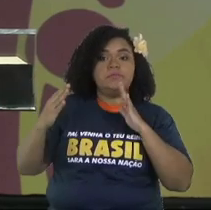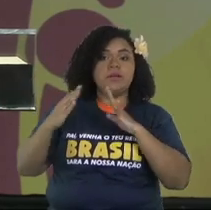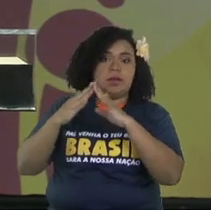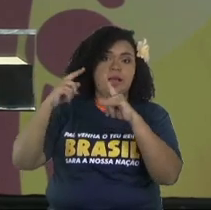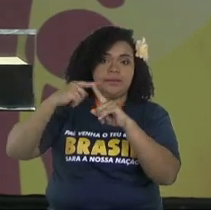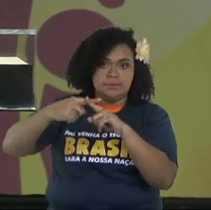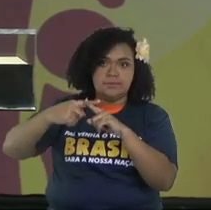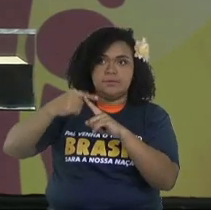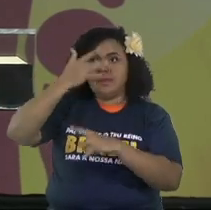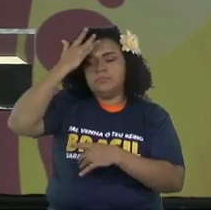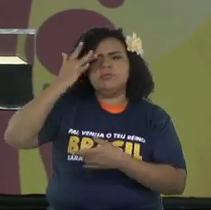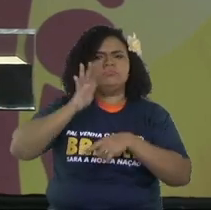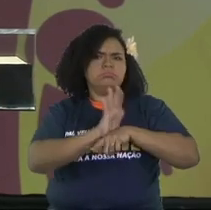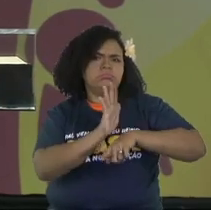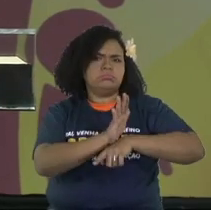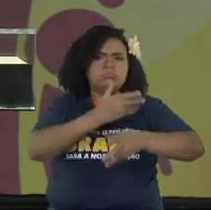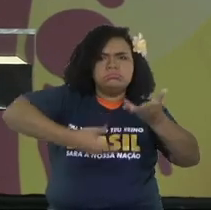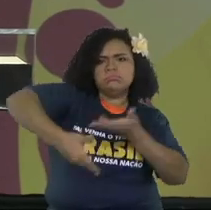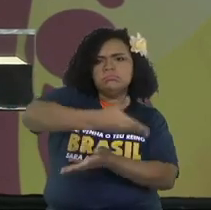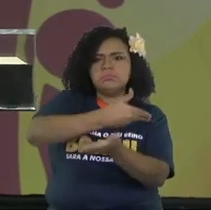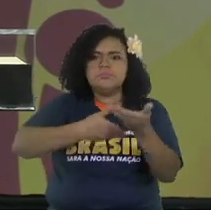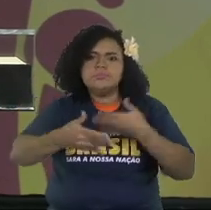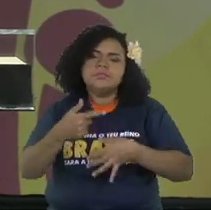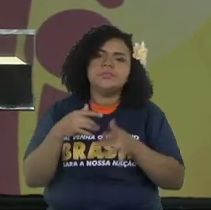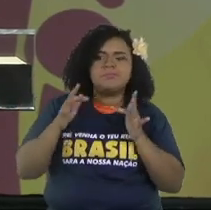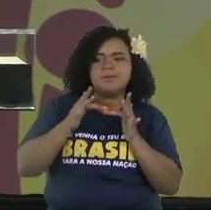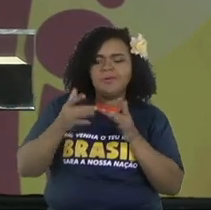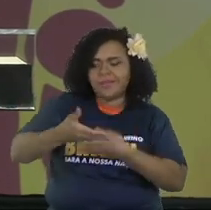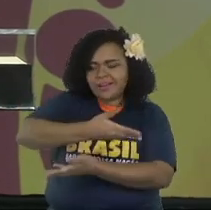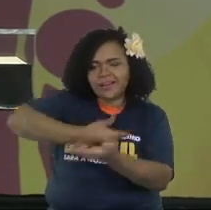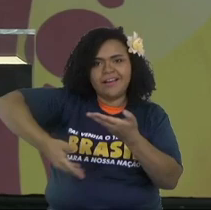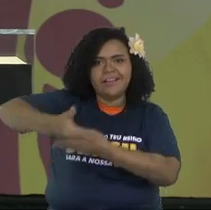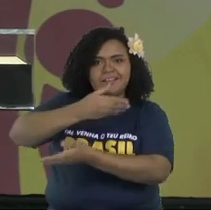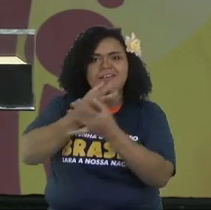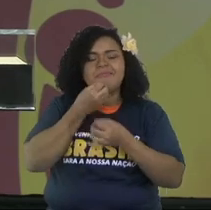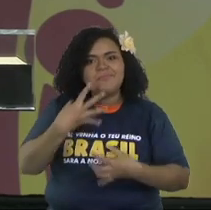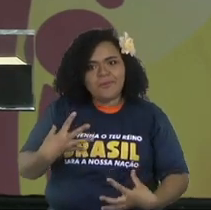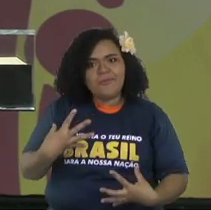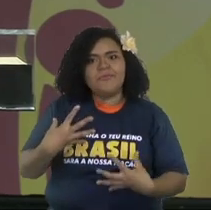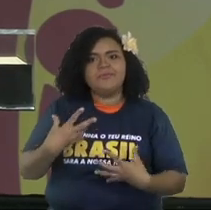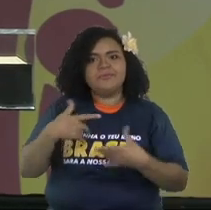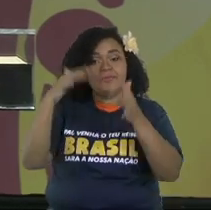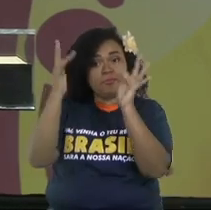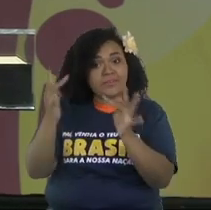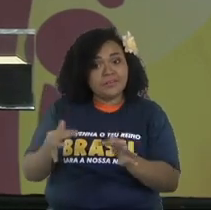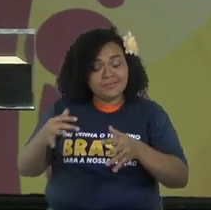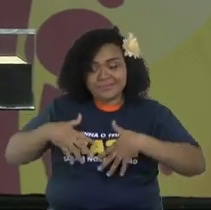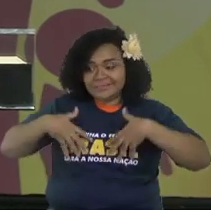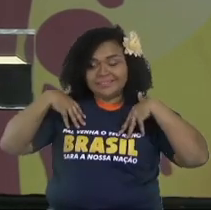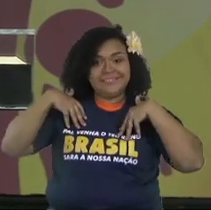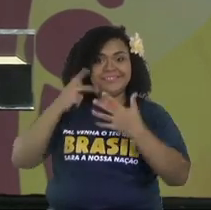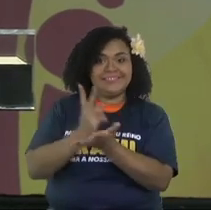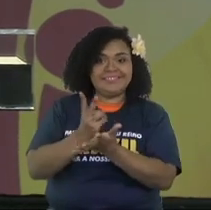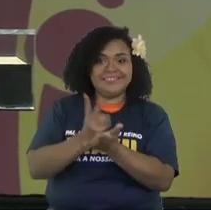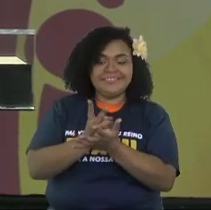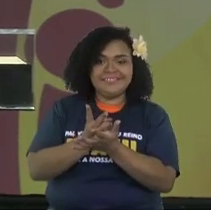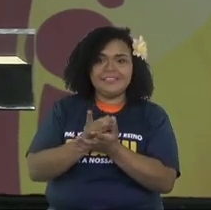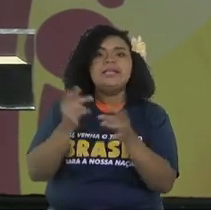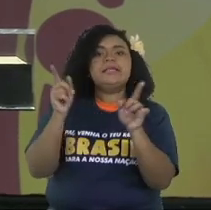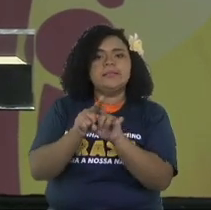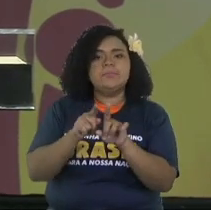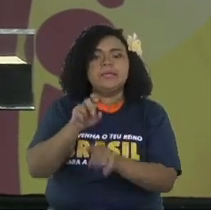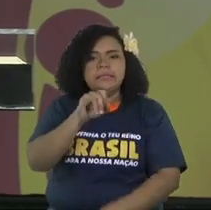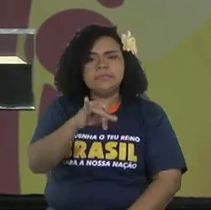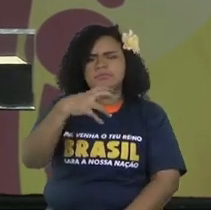that they would give a part of their bodies for you. God's definition of prosperity and